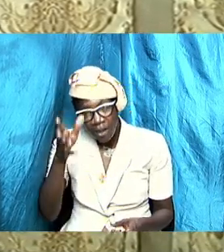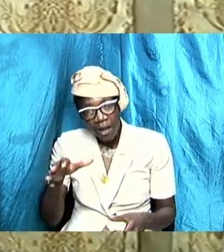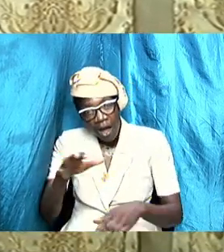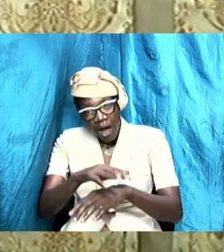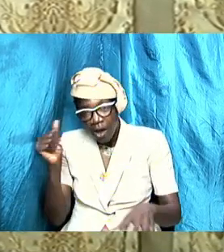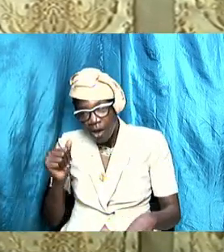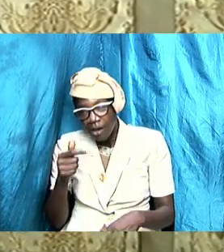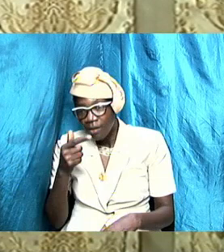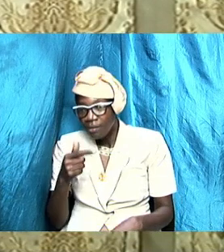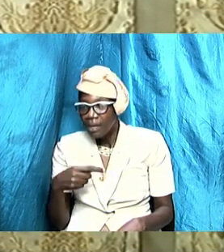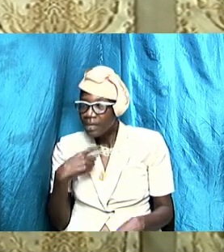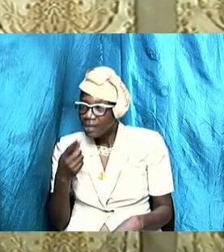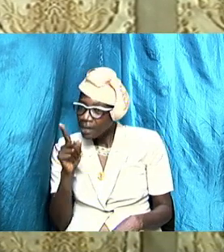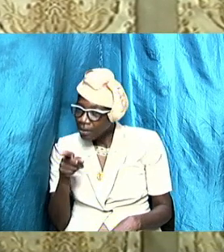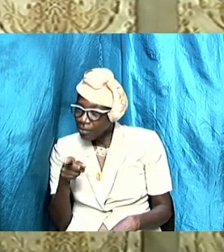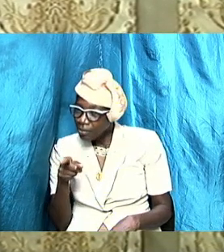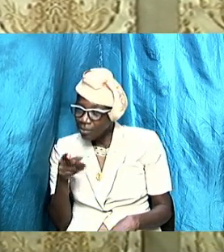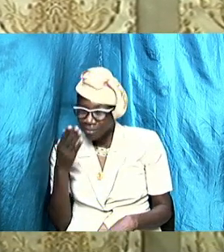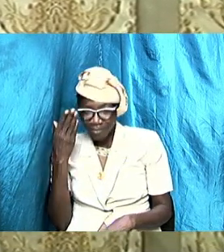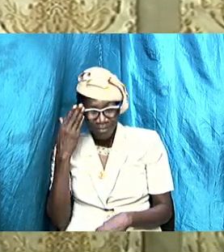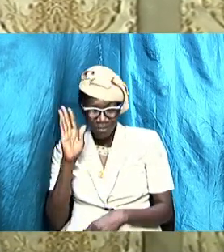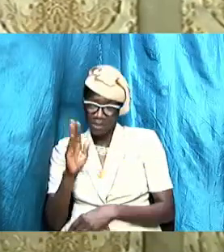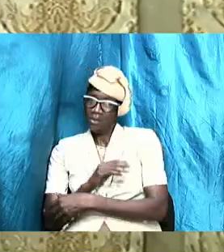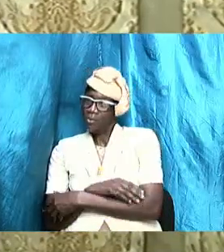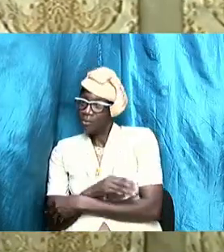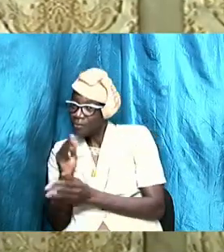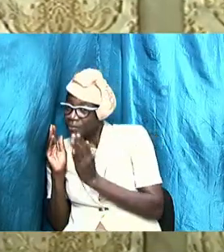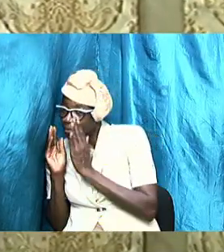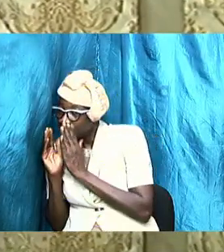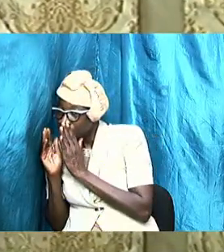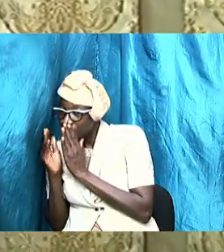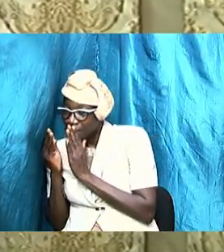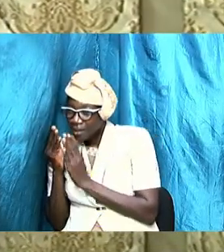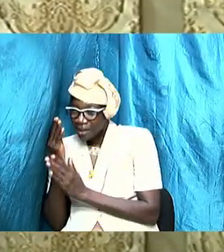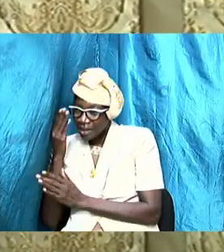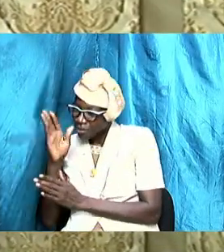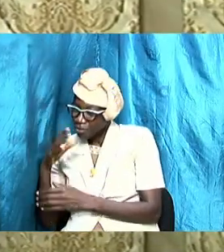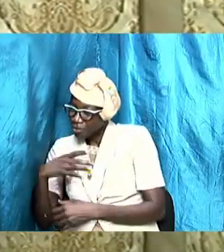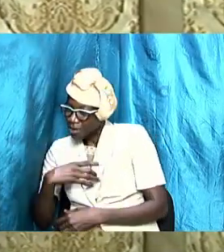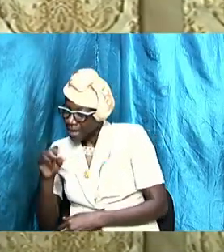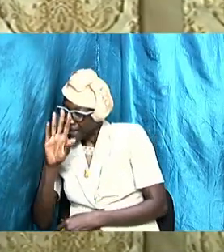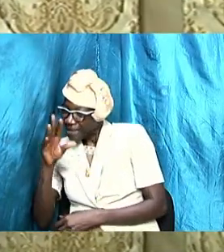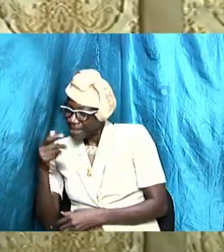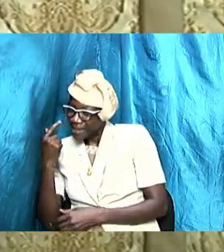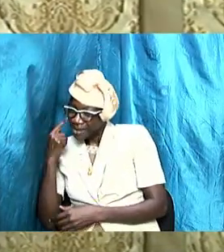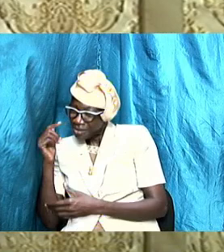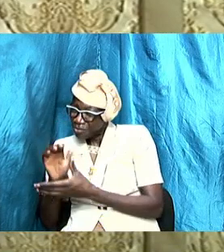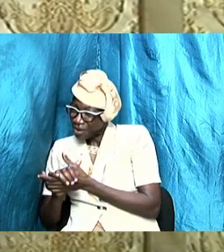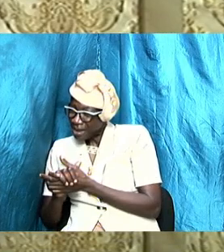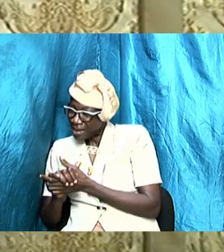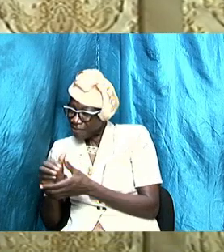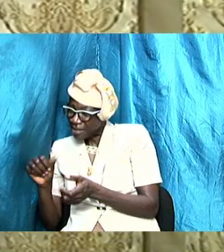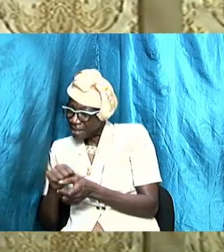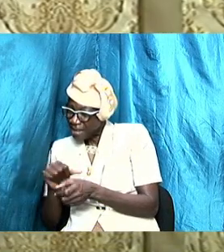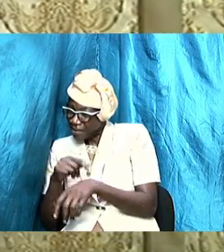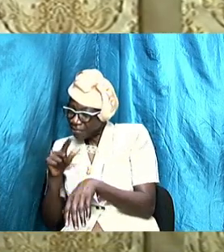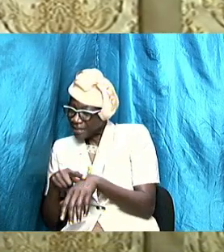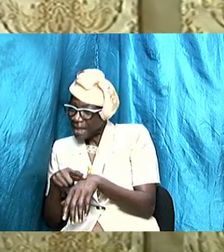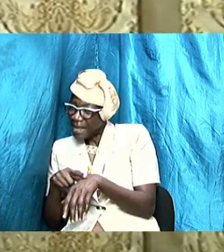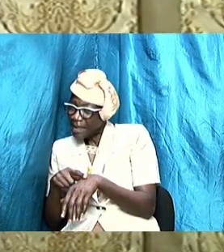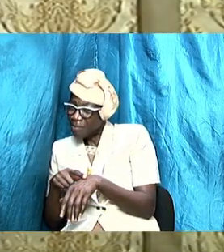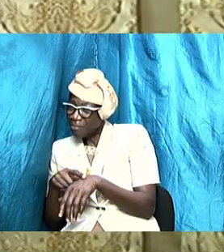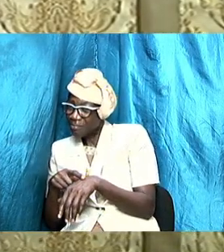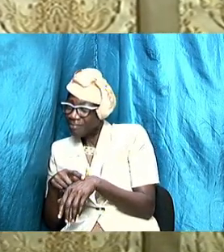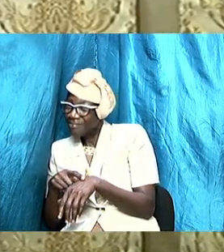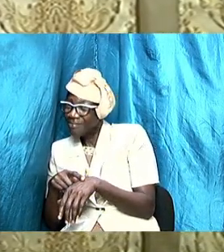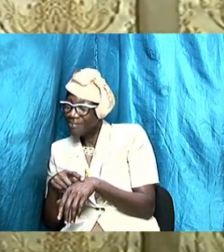and tells you that you know I don't like your wife and every time that she come I just